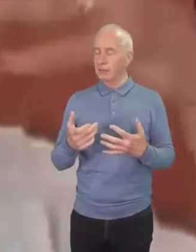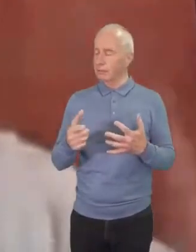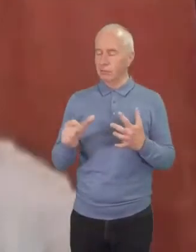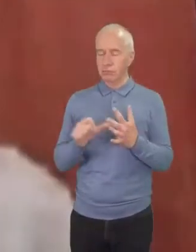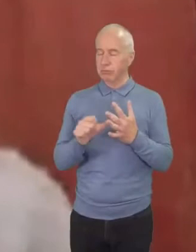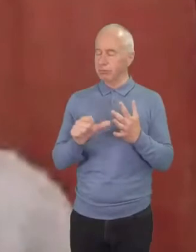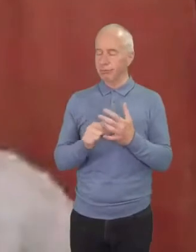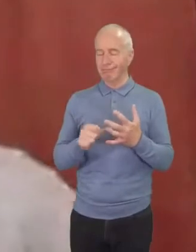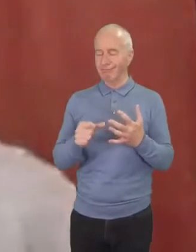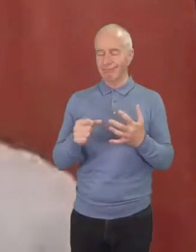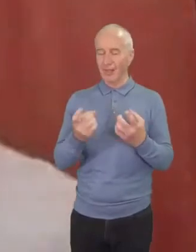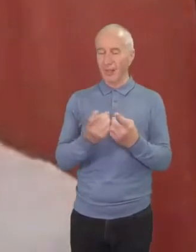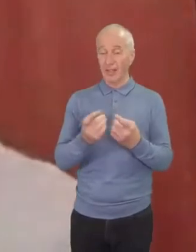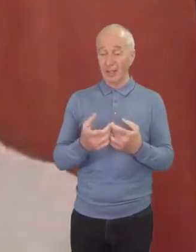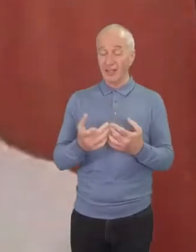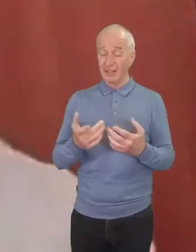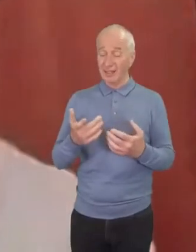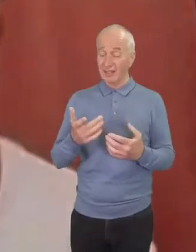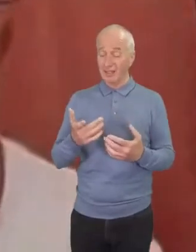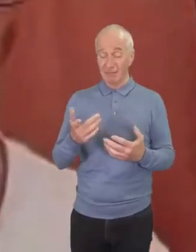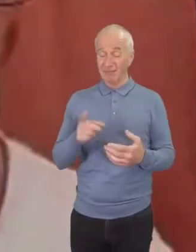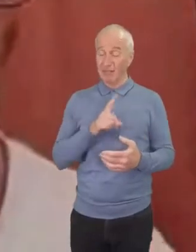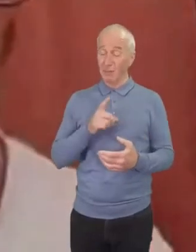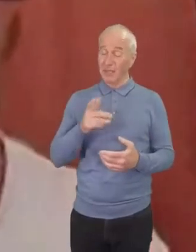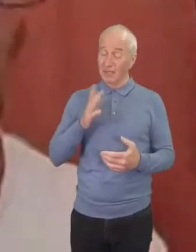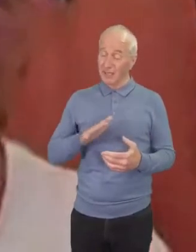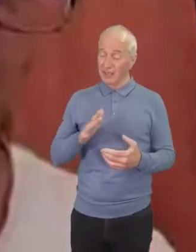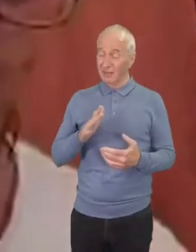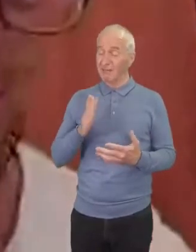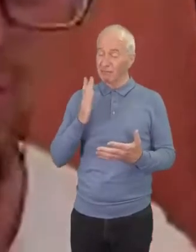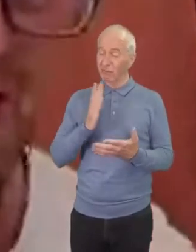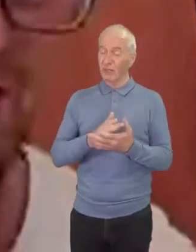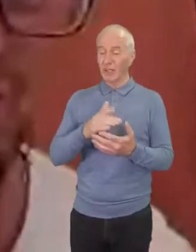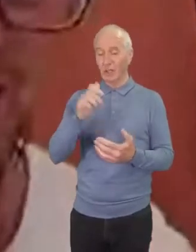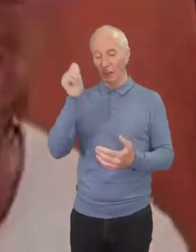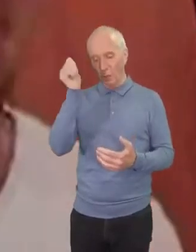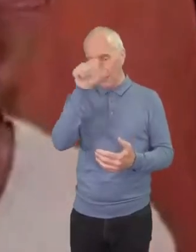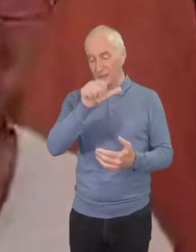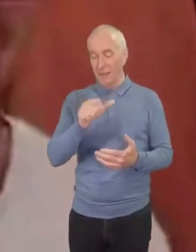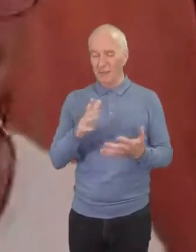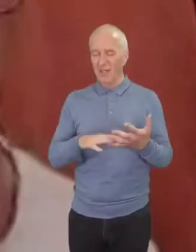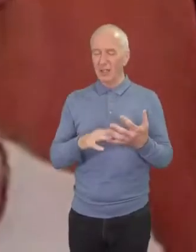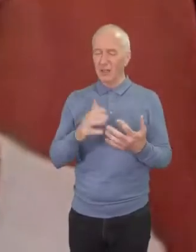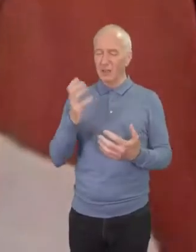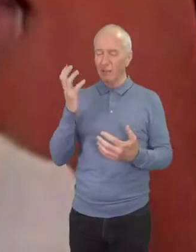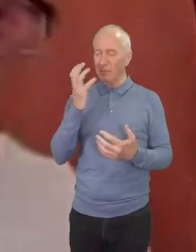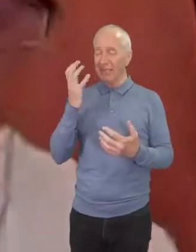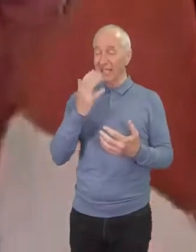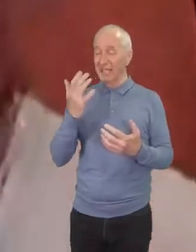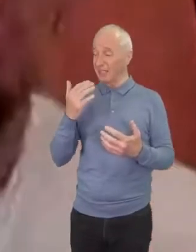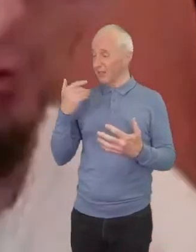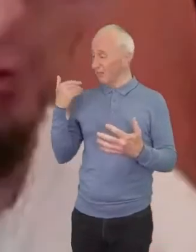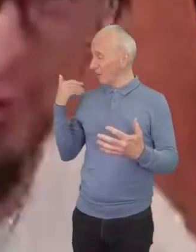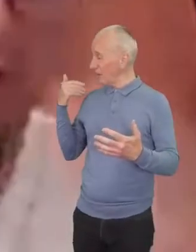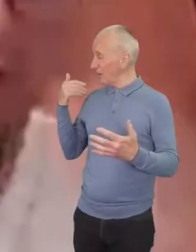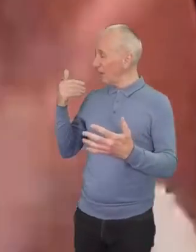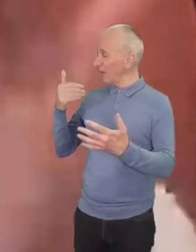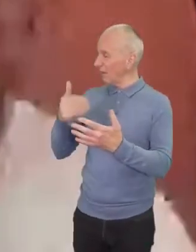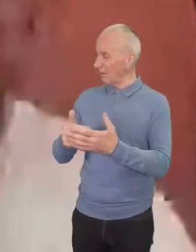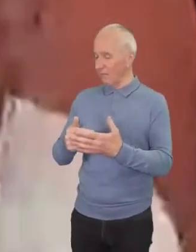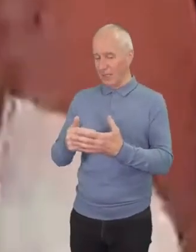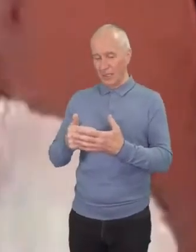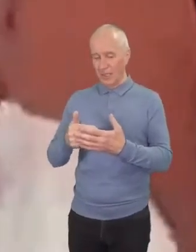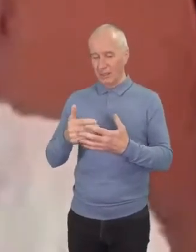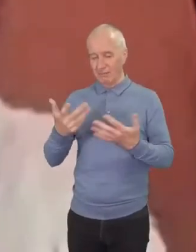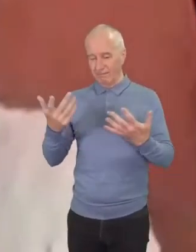i think we need that communal wisdom together um and and we've made a lot of mistakes and we've we've fallen forward you know